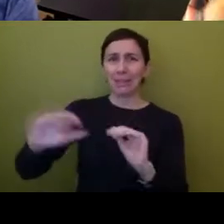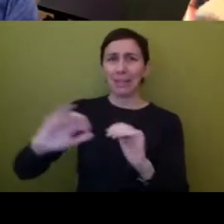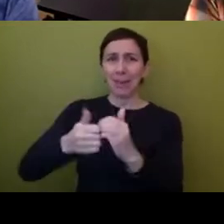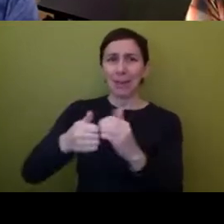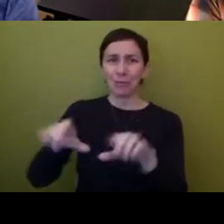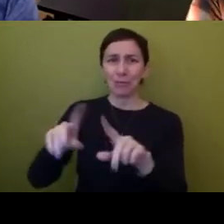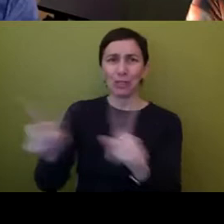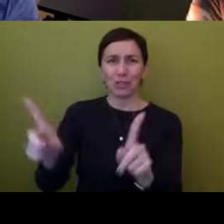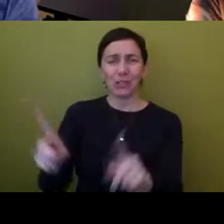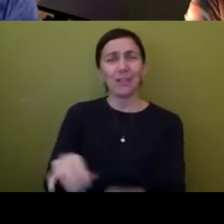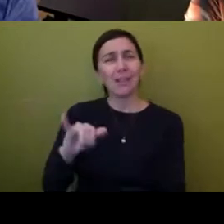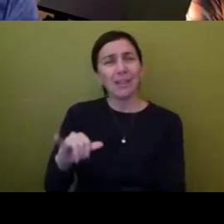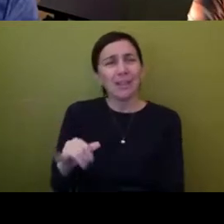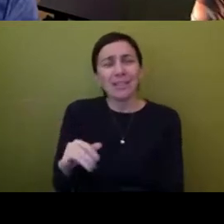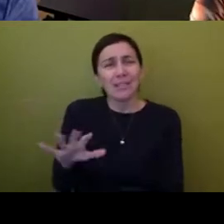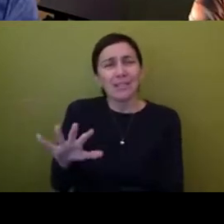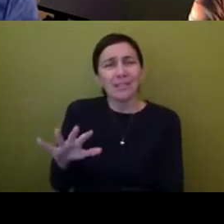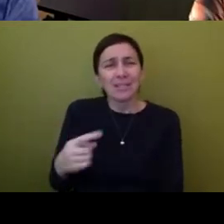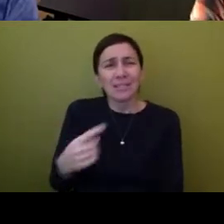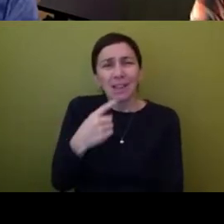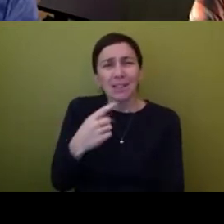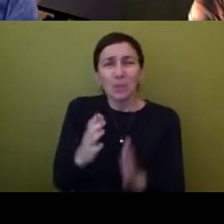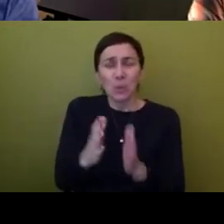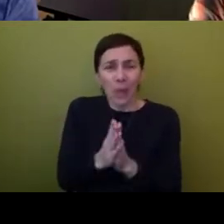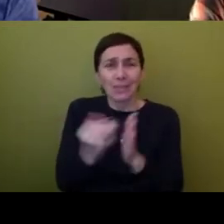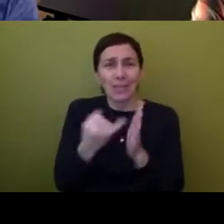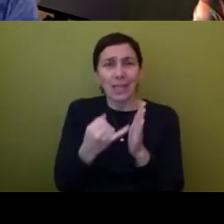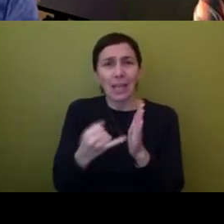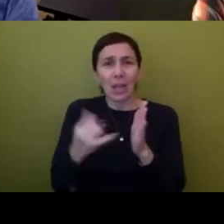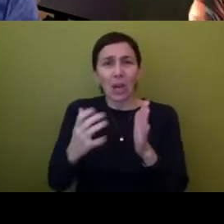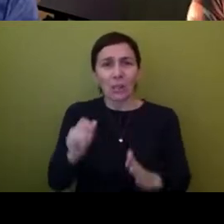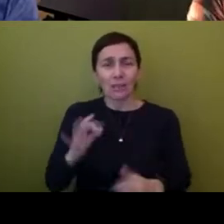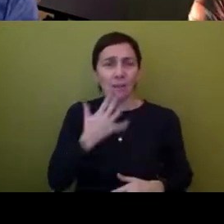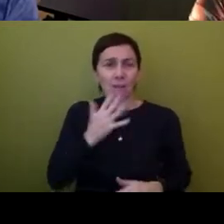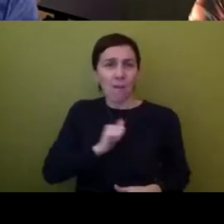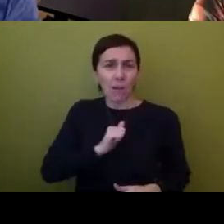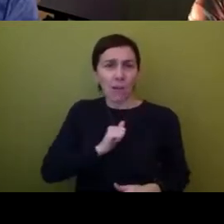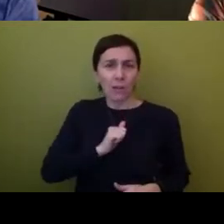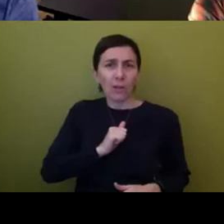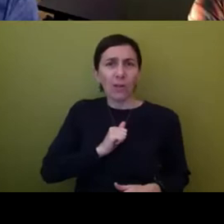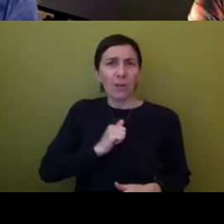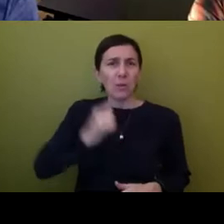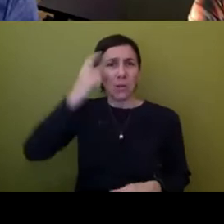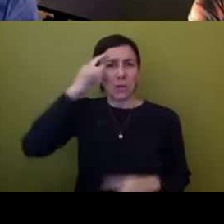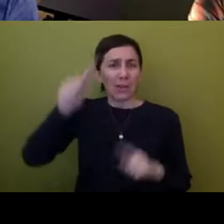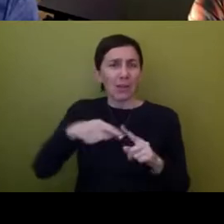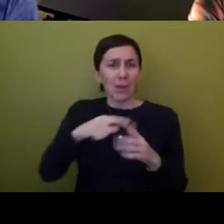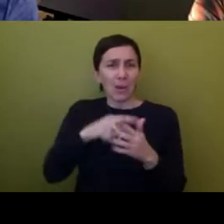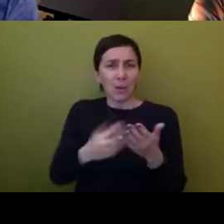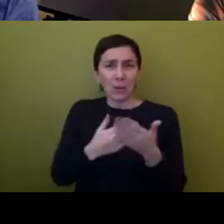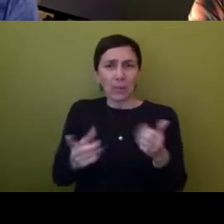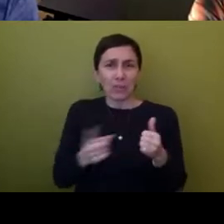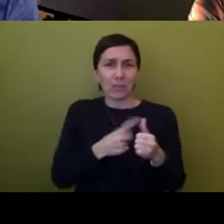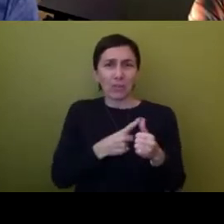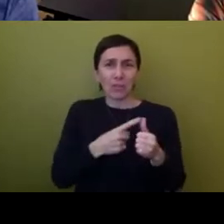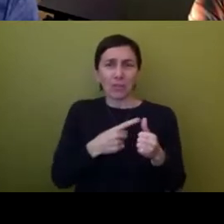that suck that you would have to ask an artist of color to sort of think about these things first, combat them